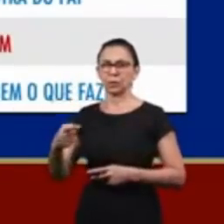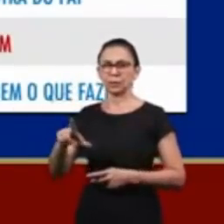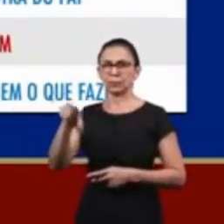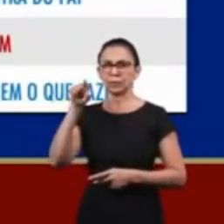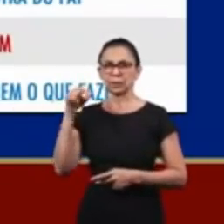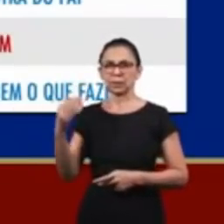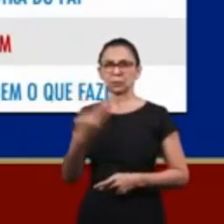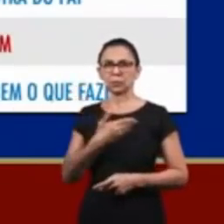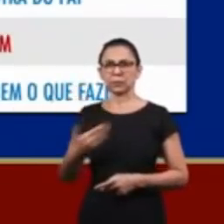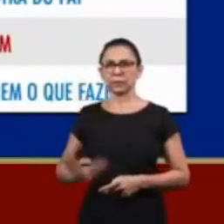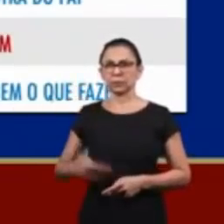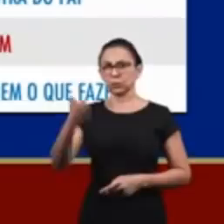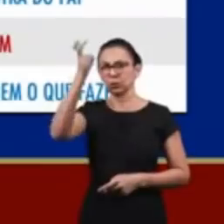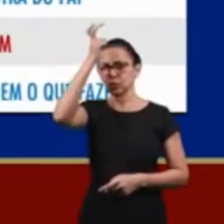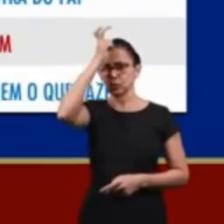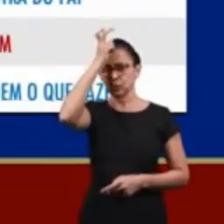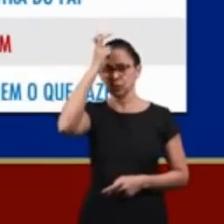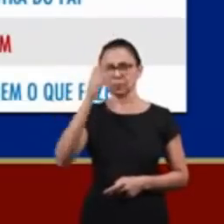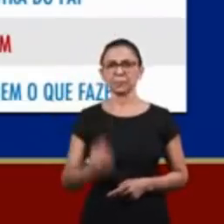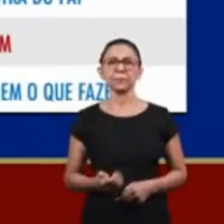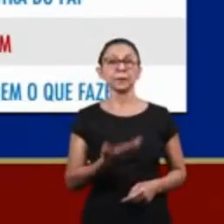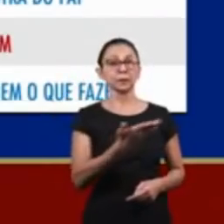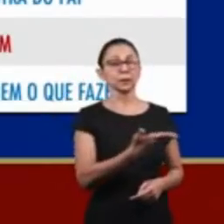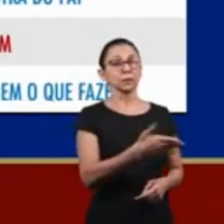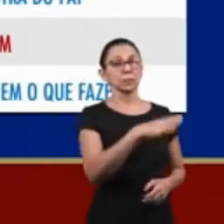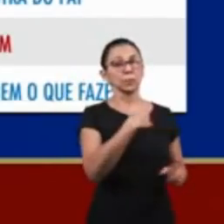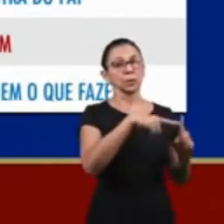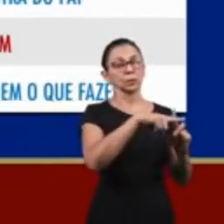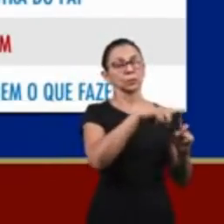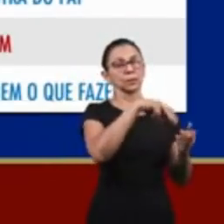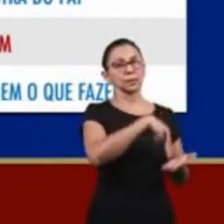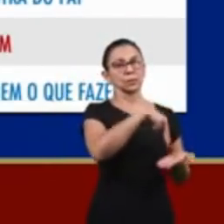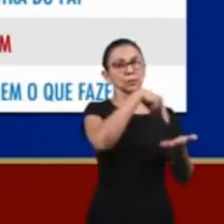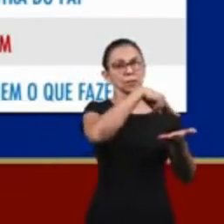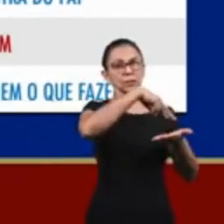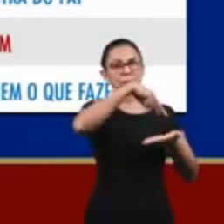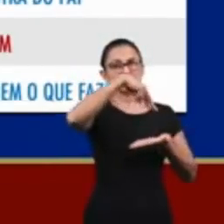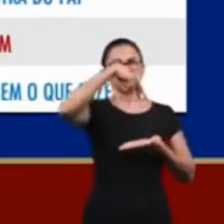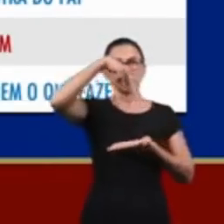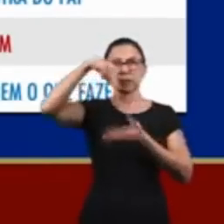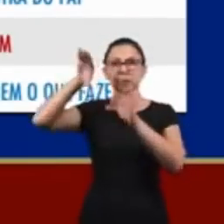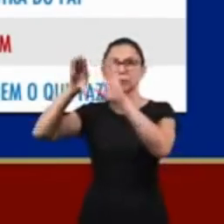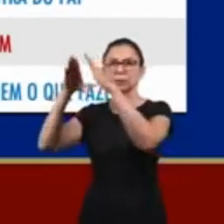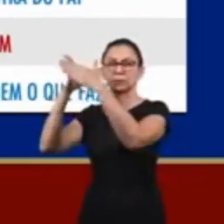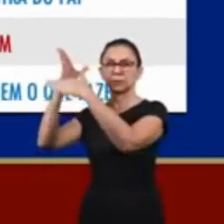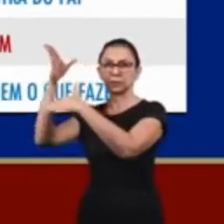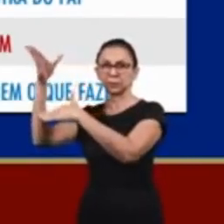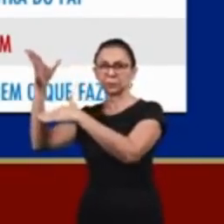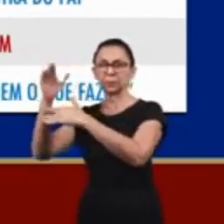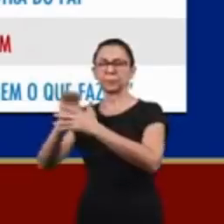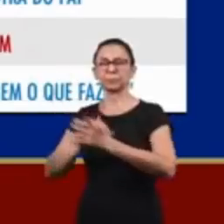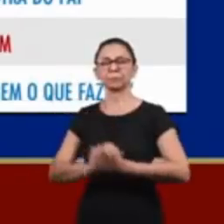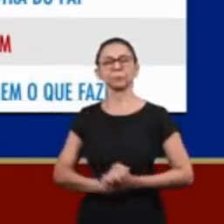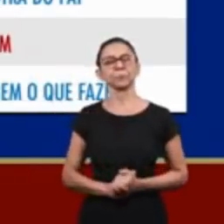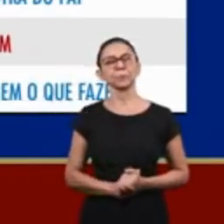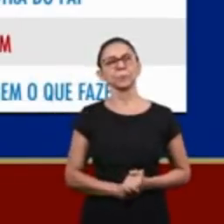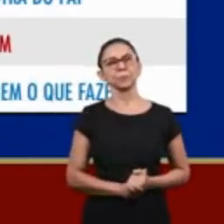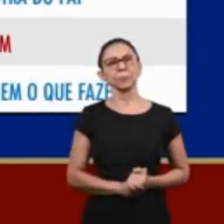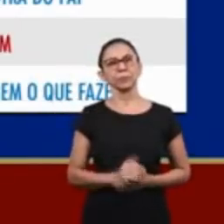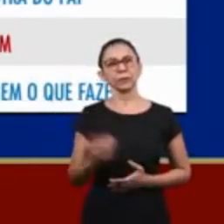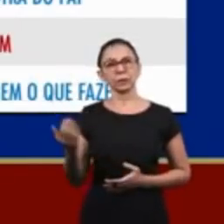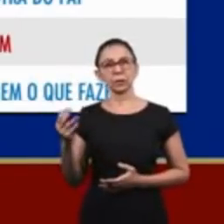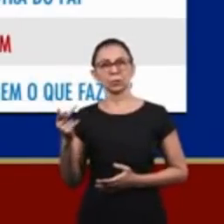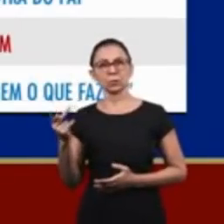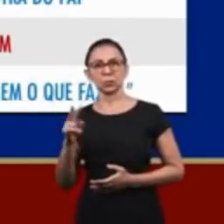resuscitated to stand at the right hand of God our Father. Joseph received in Egypt the